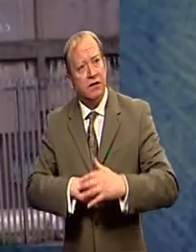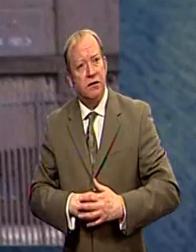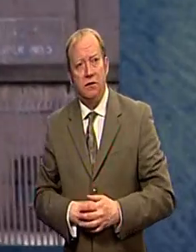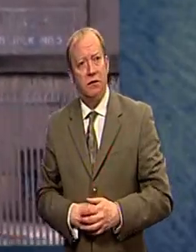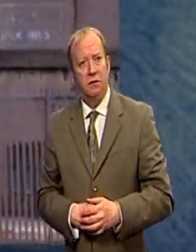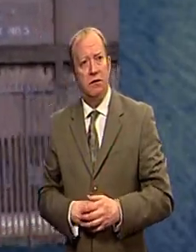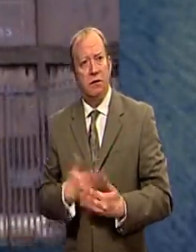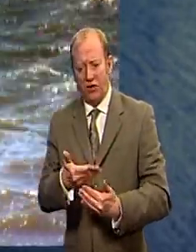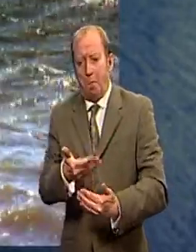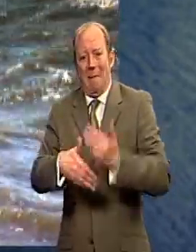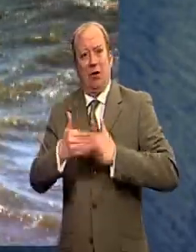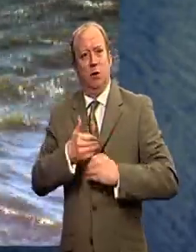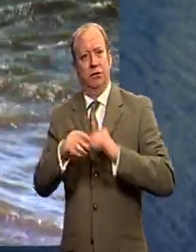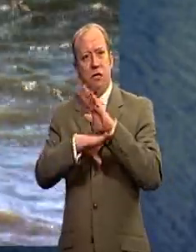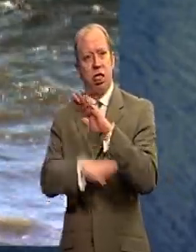backward step.